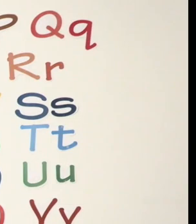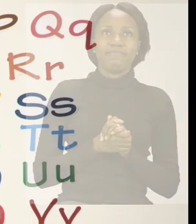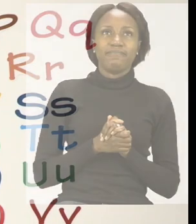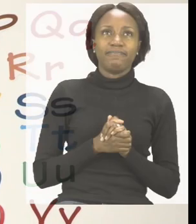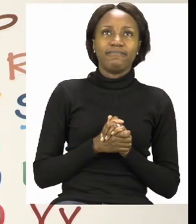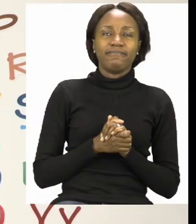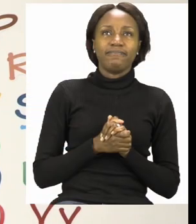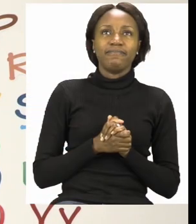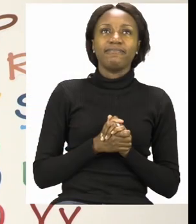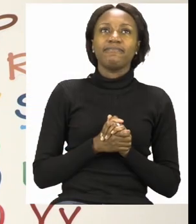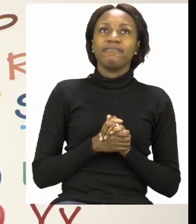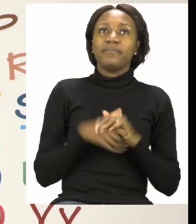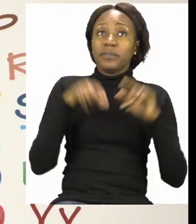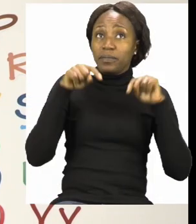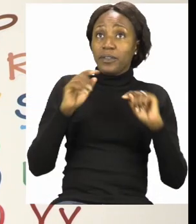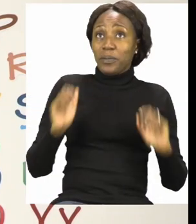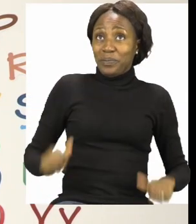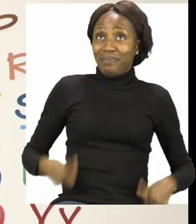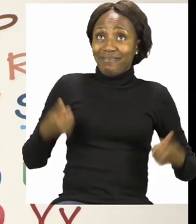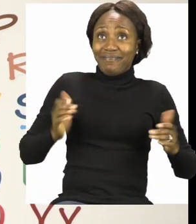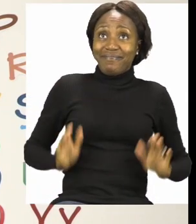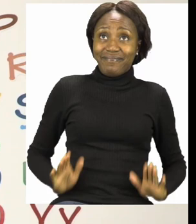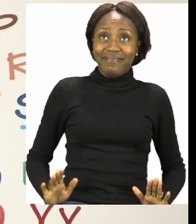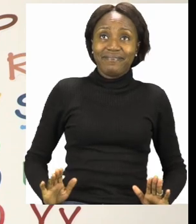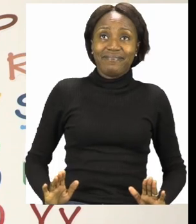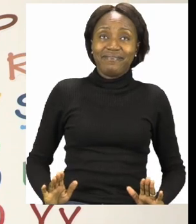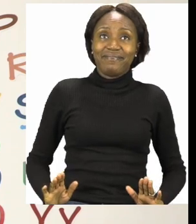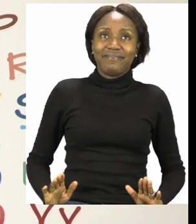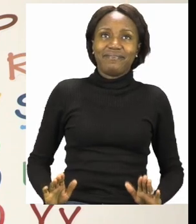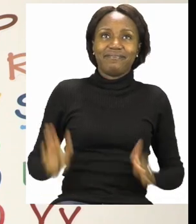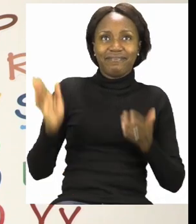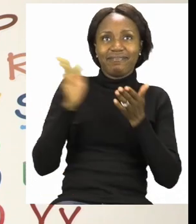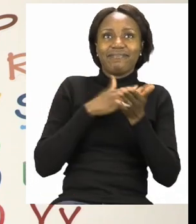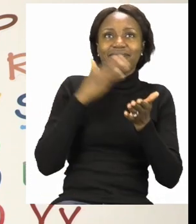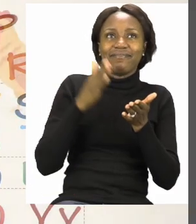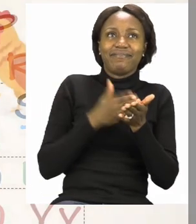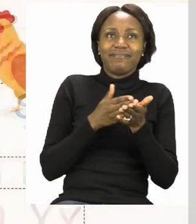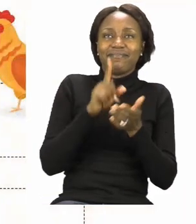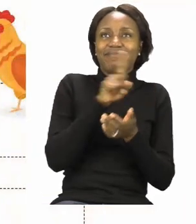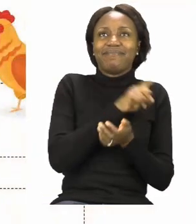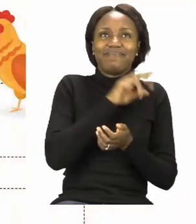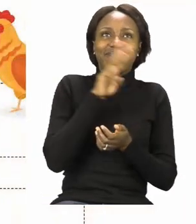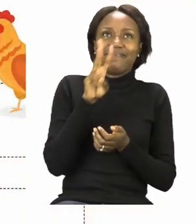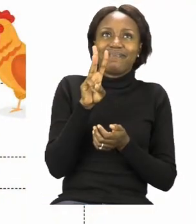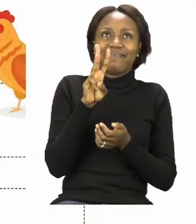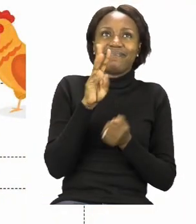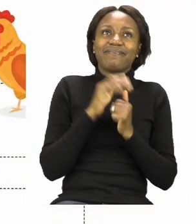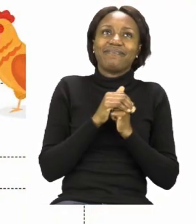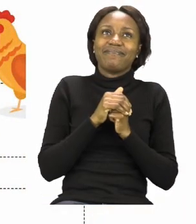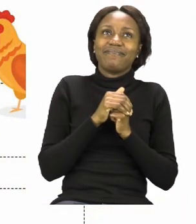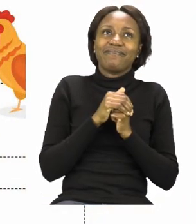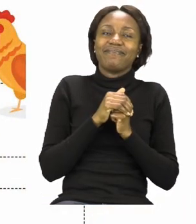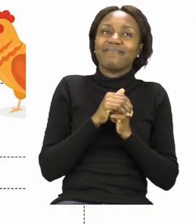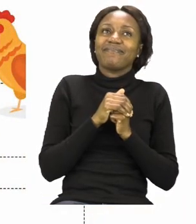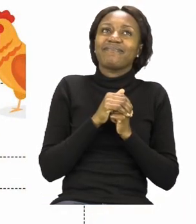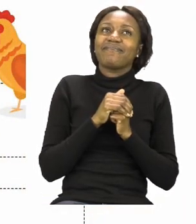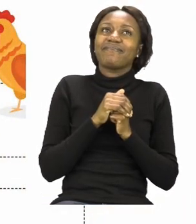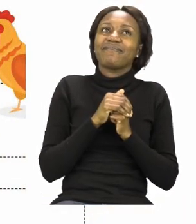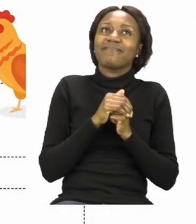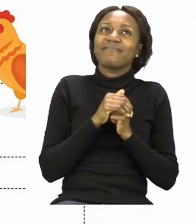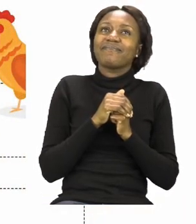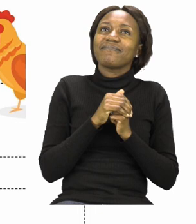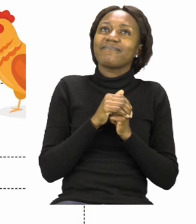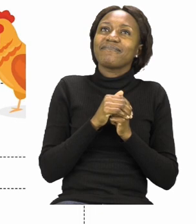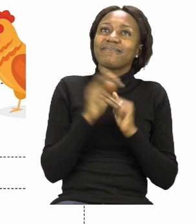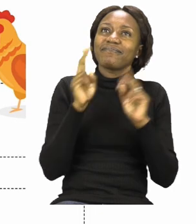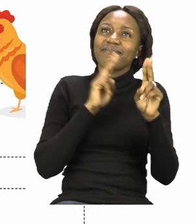Now, boys and girls, let's all go to page 13. On page 13, we are going to be